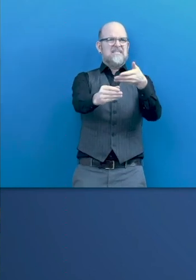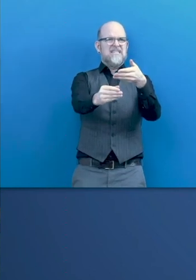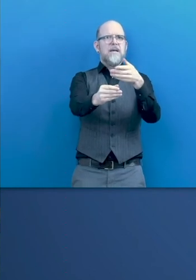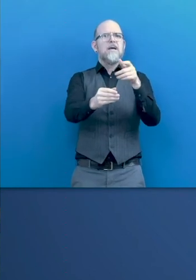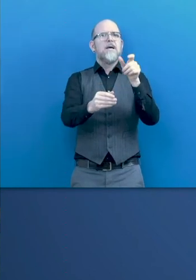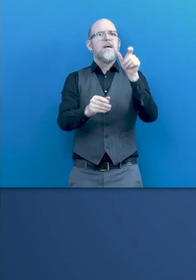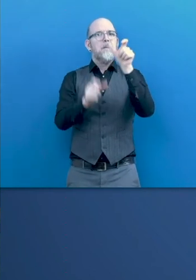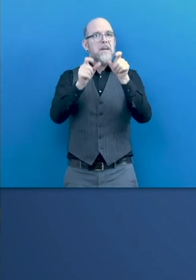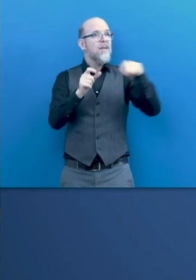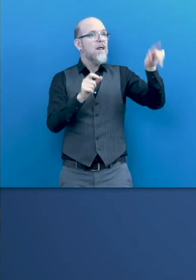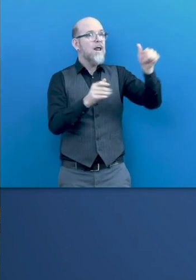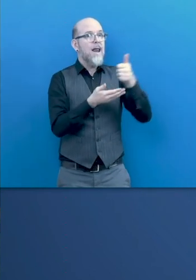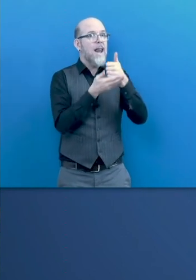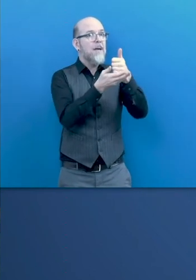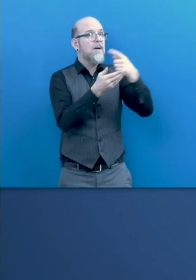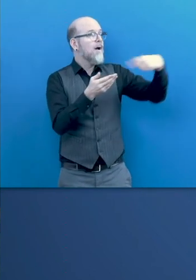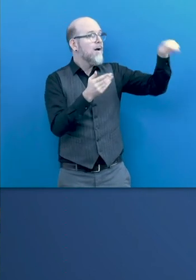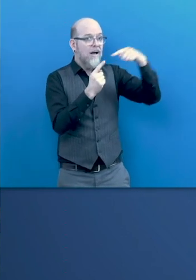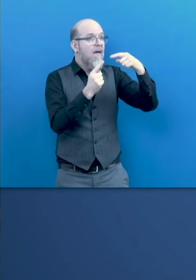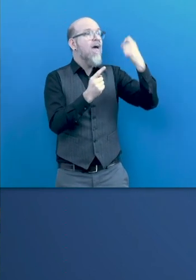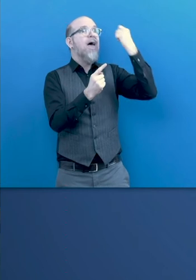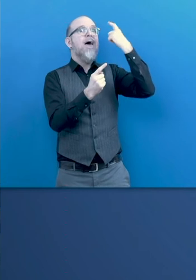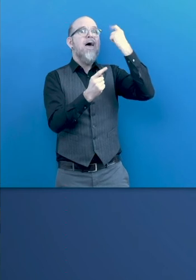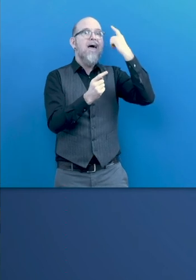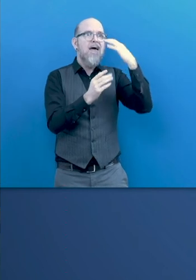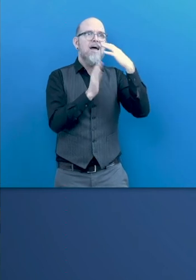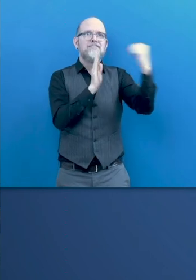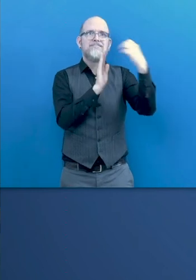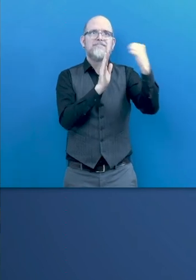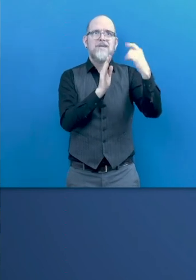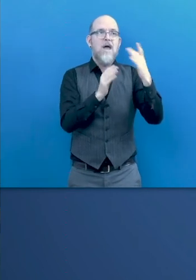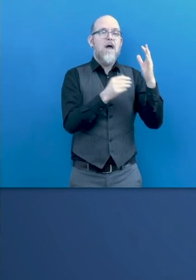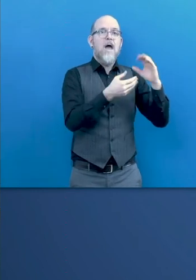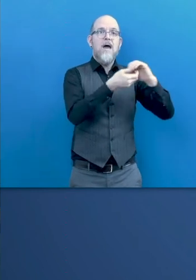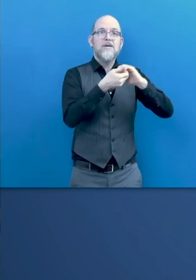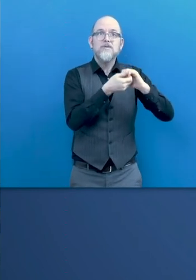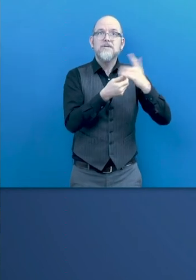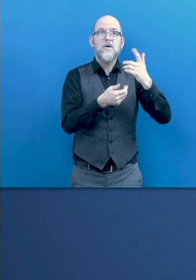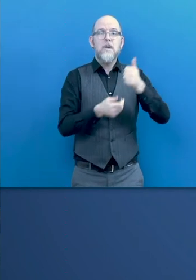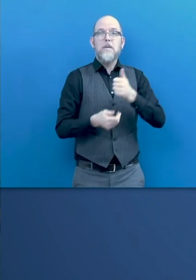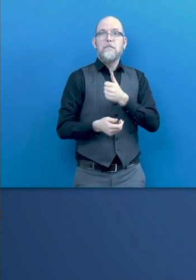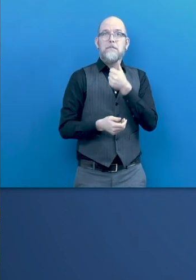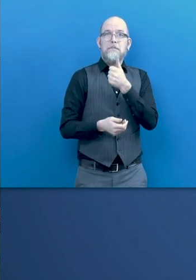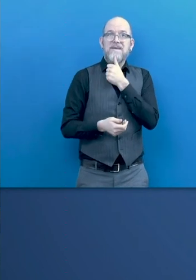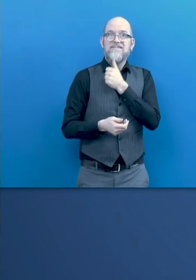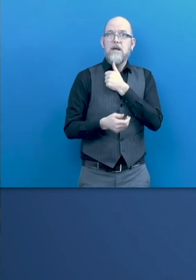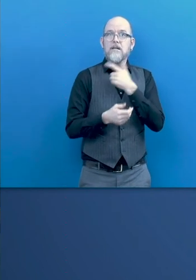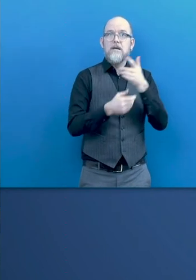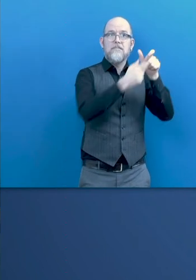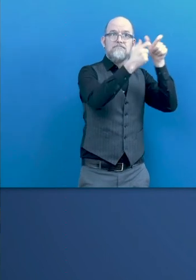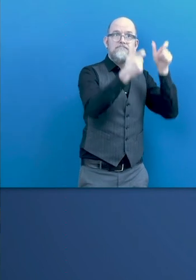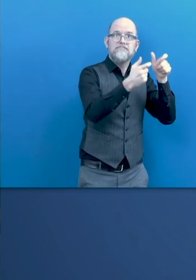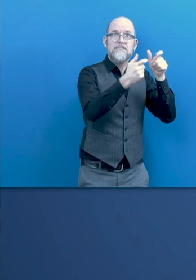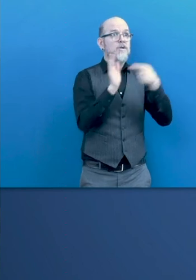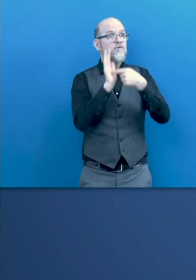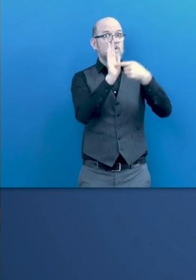hand within organizations, for example, the private sector, give them the opportunity to take these lessons,